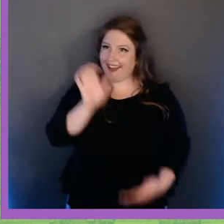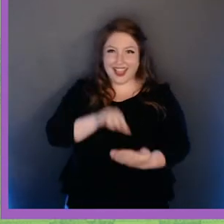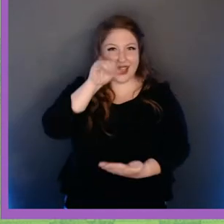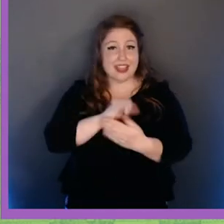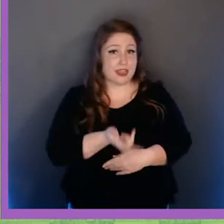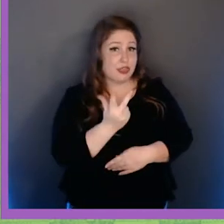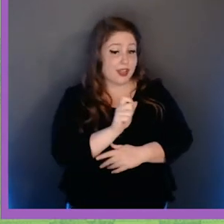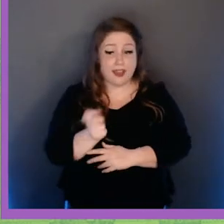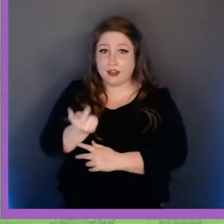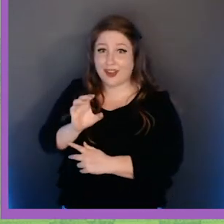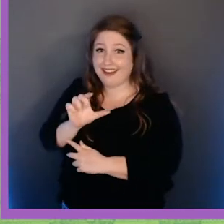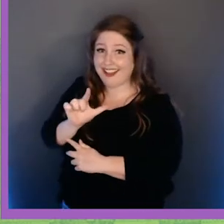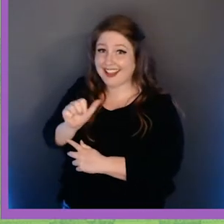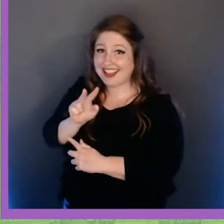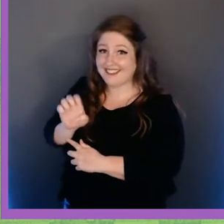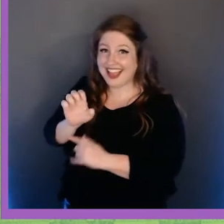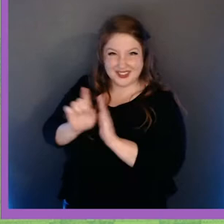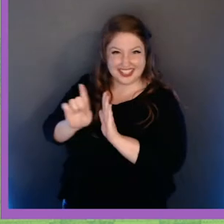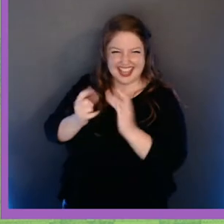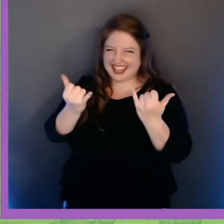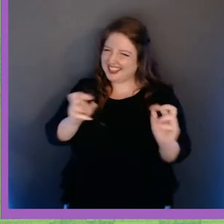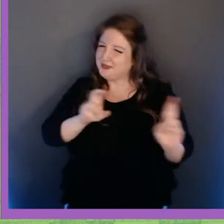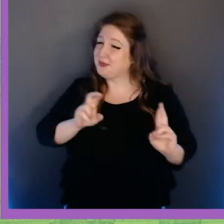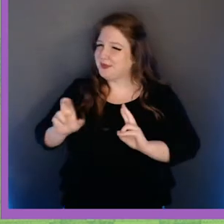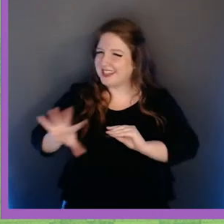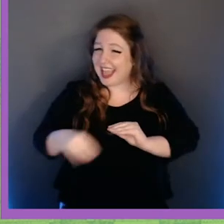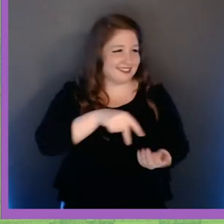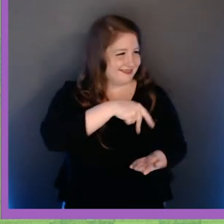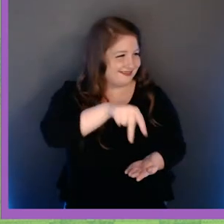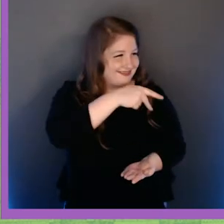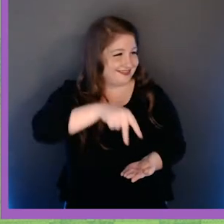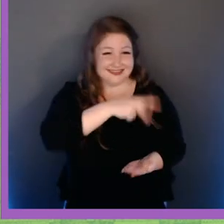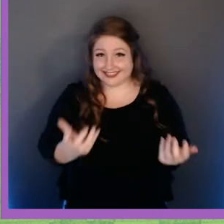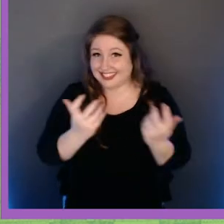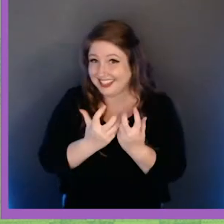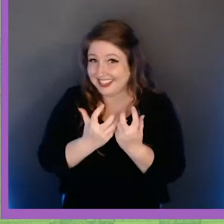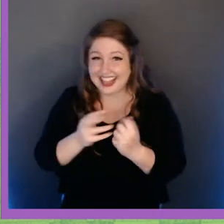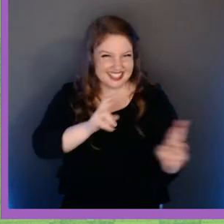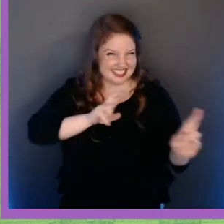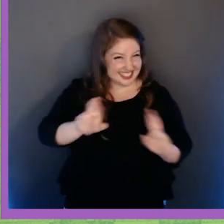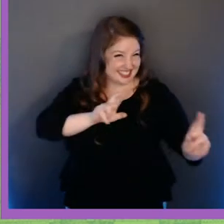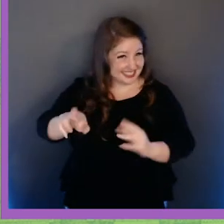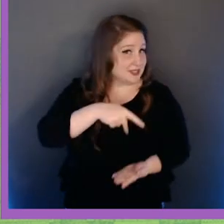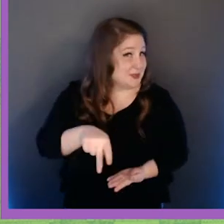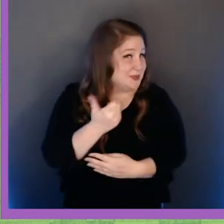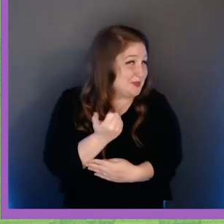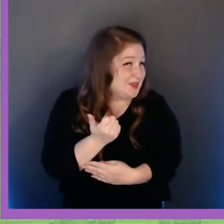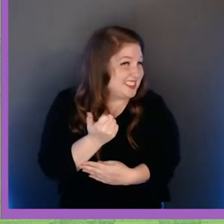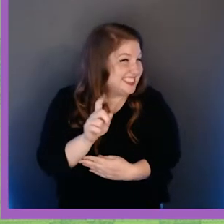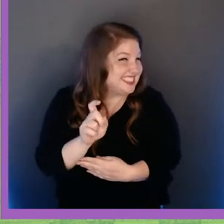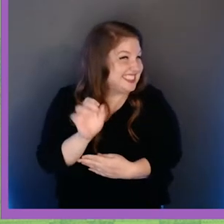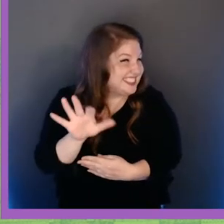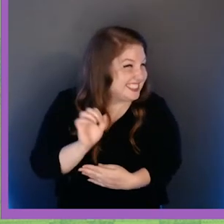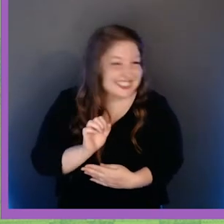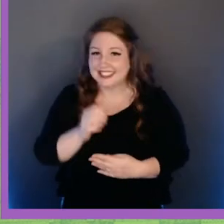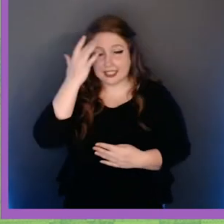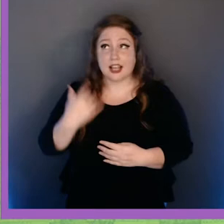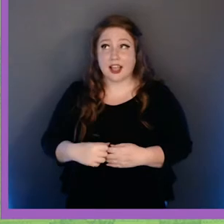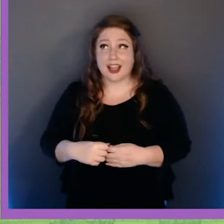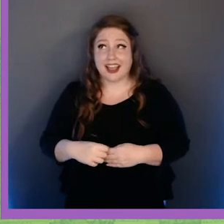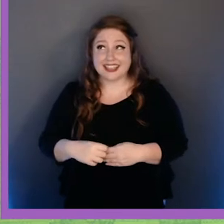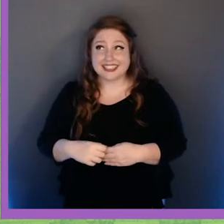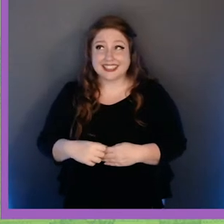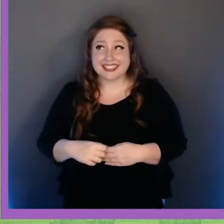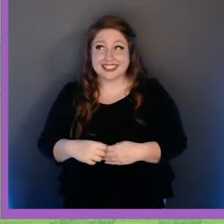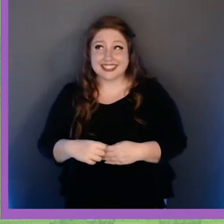just learned the 3-2 clave beat. I want to put some a dance move to it, right? Are we ready to dance a little bit? Uh-huh, uh-huh. So